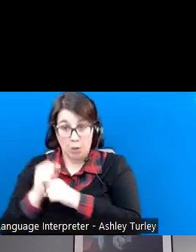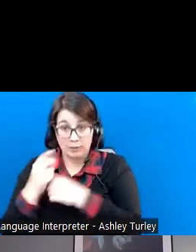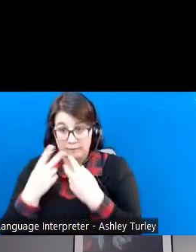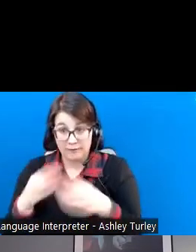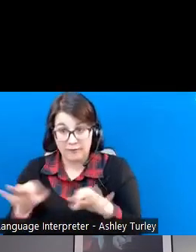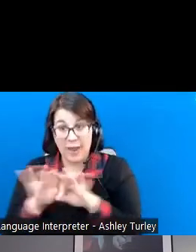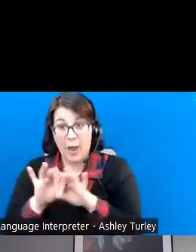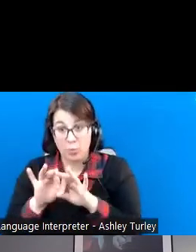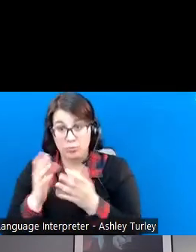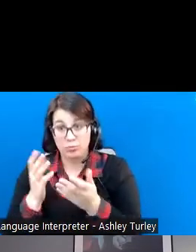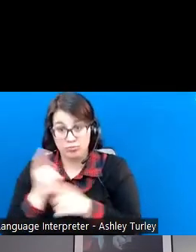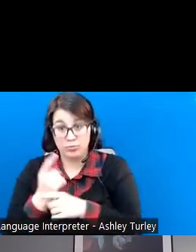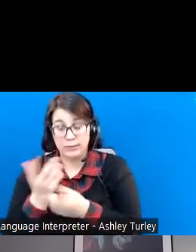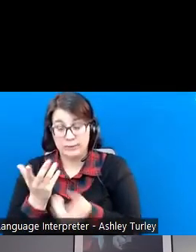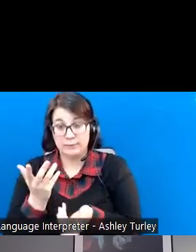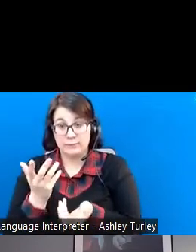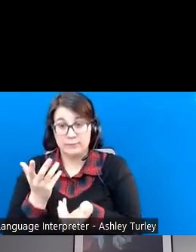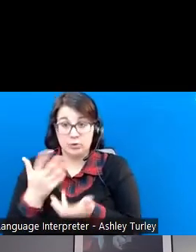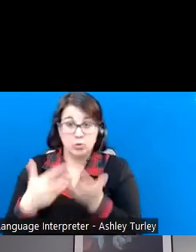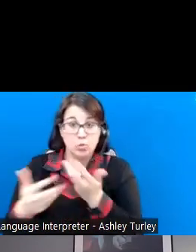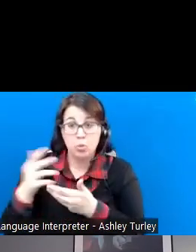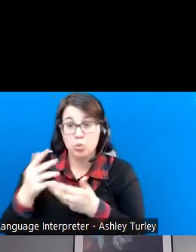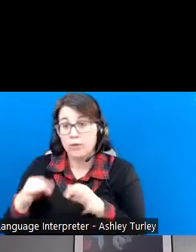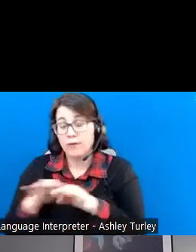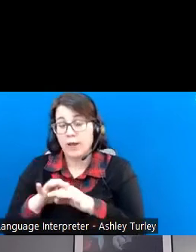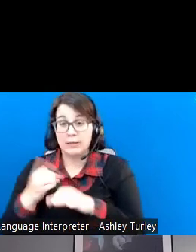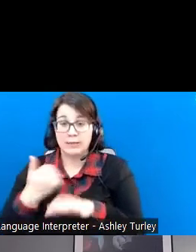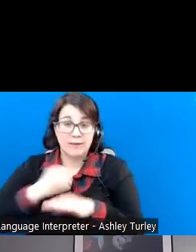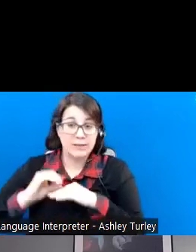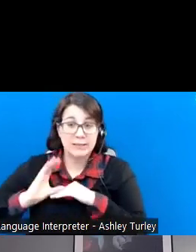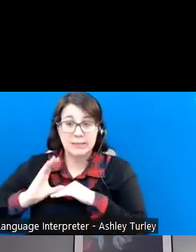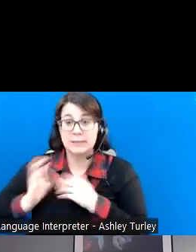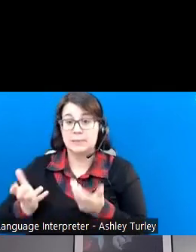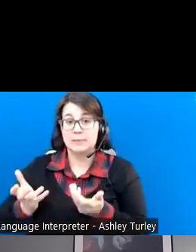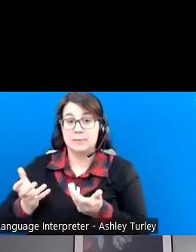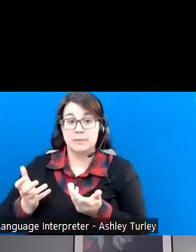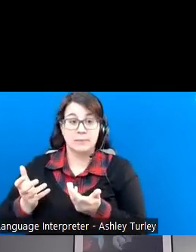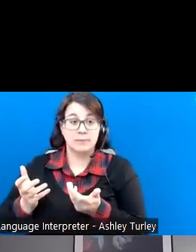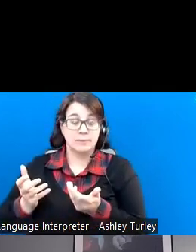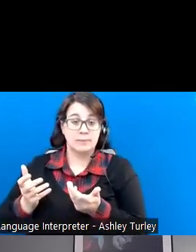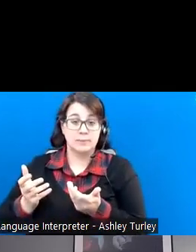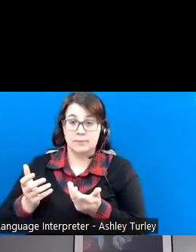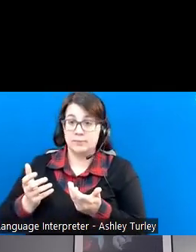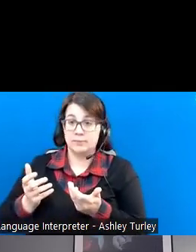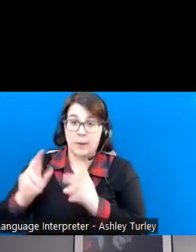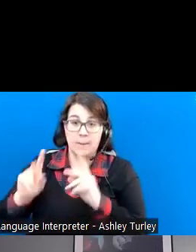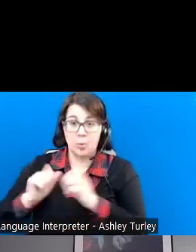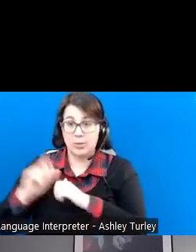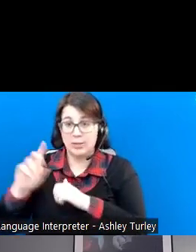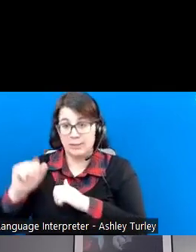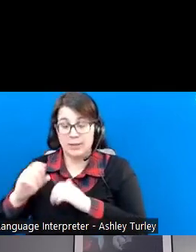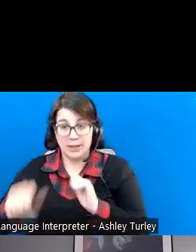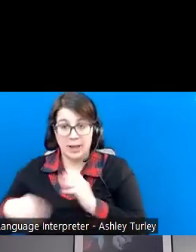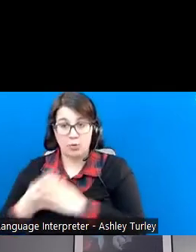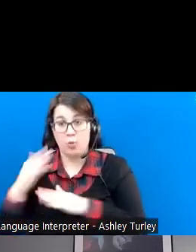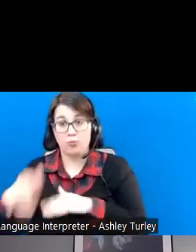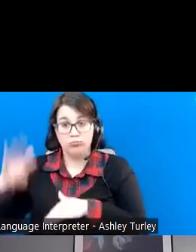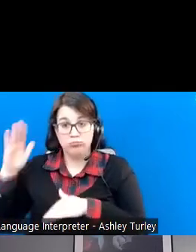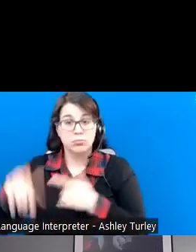The social values, building self-esteem, and how that can help a person with disability grow. So we had Jennifer,